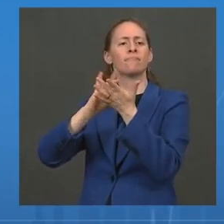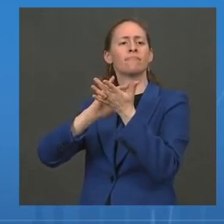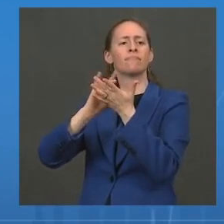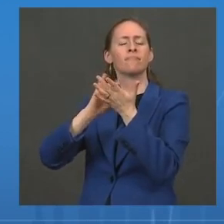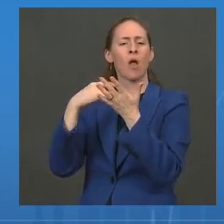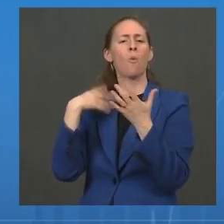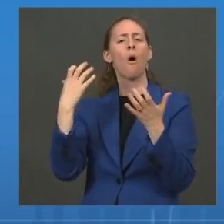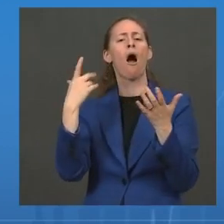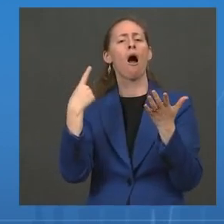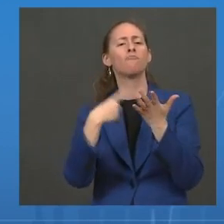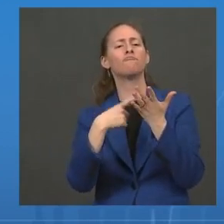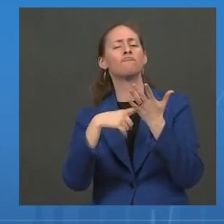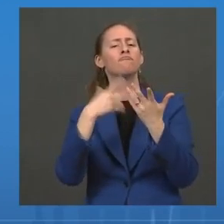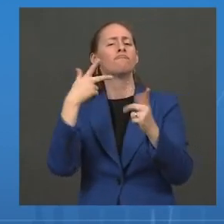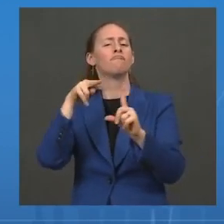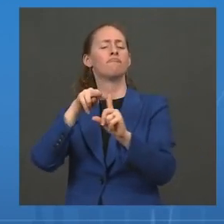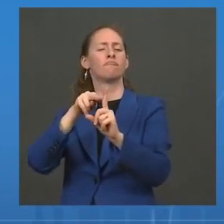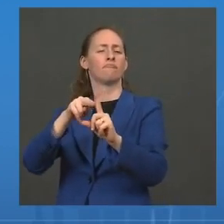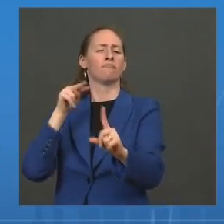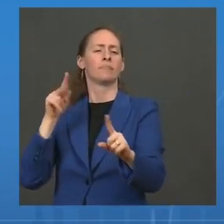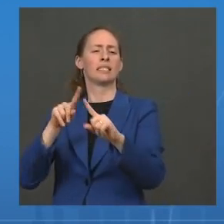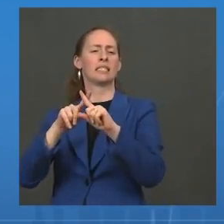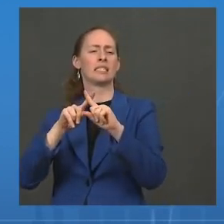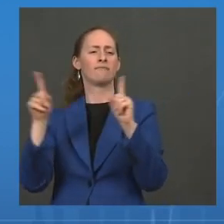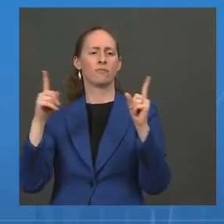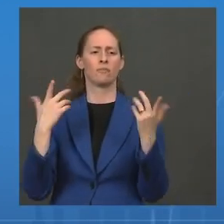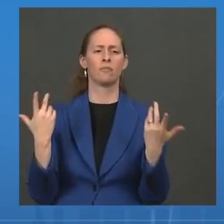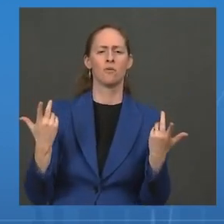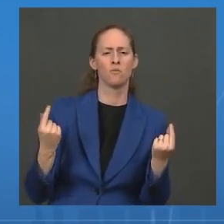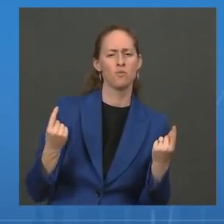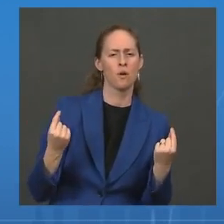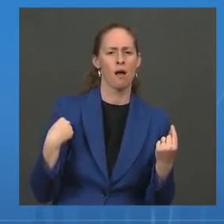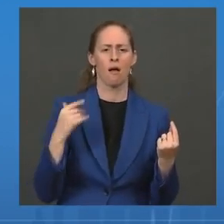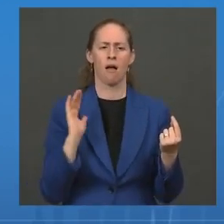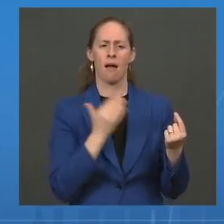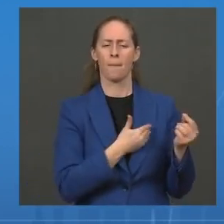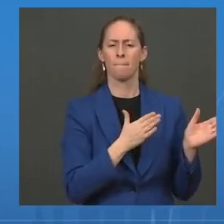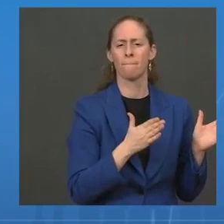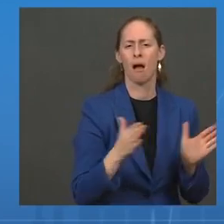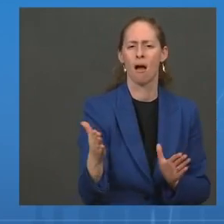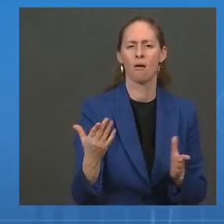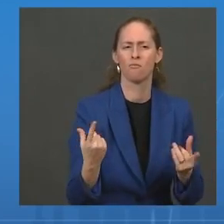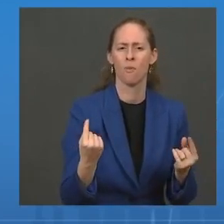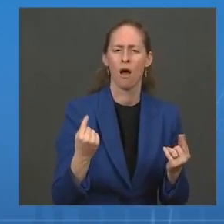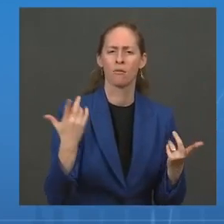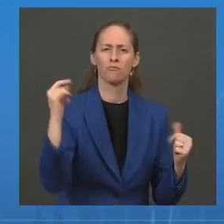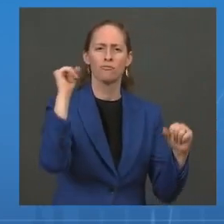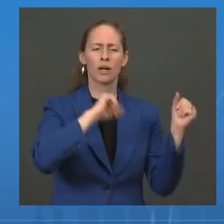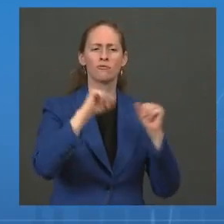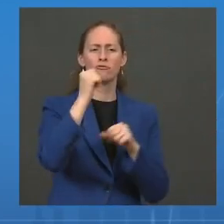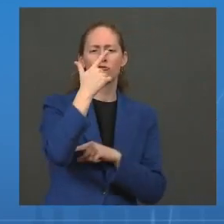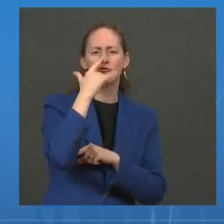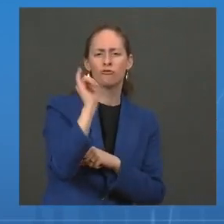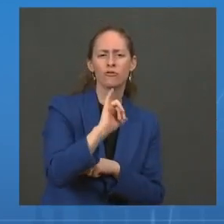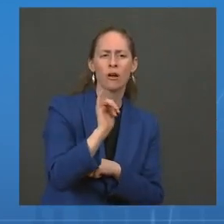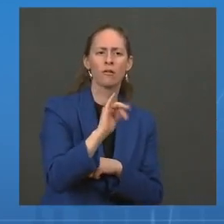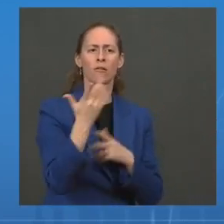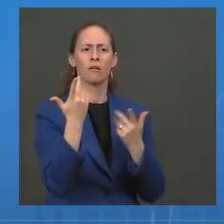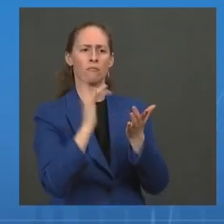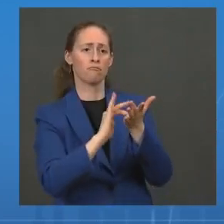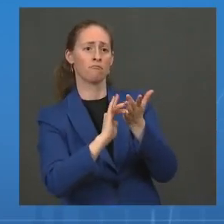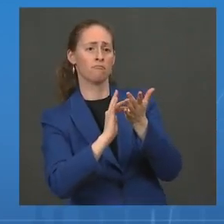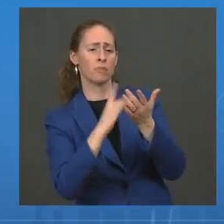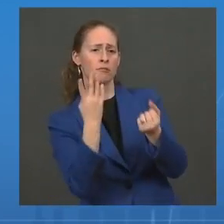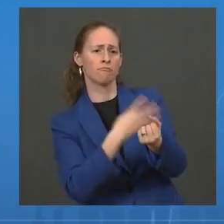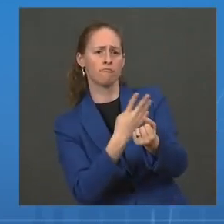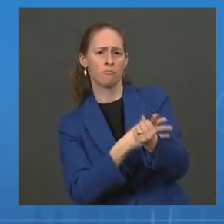briefly outline for you where we are in our advances and our strategy in the development of antiviral therapy for COVID